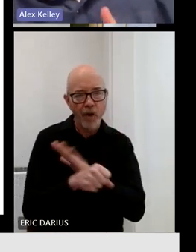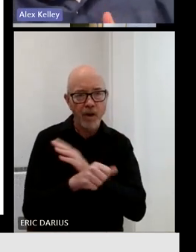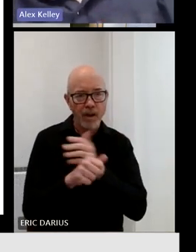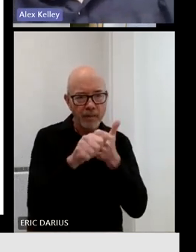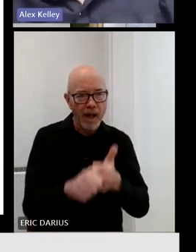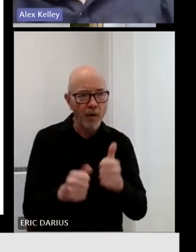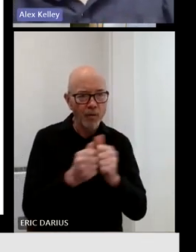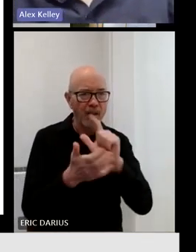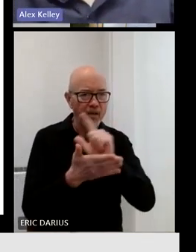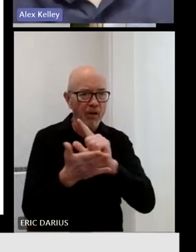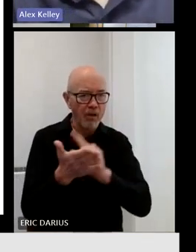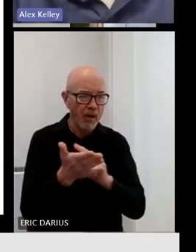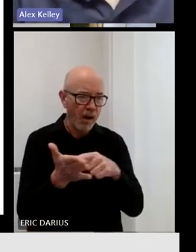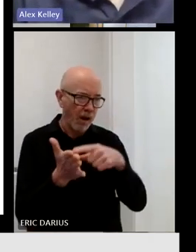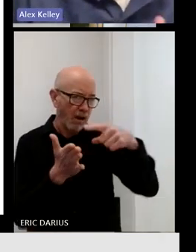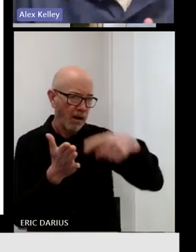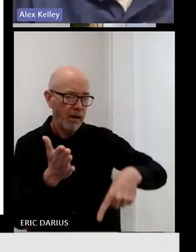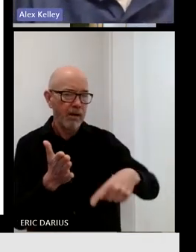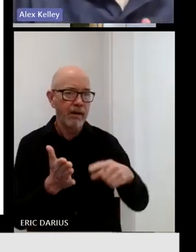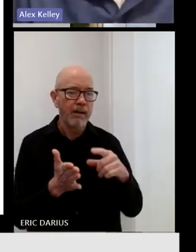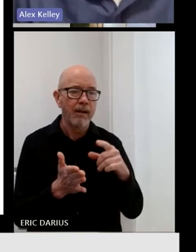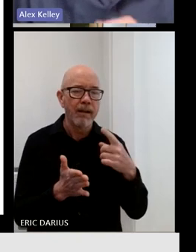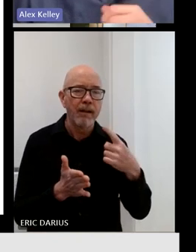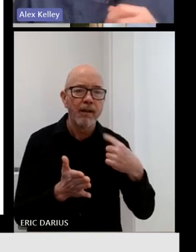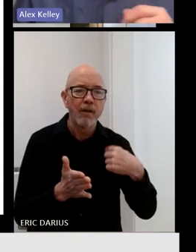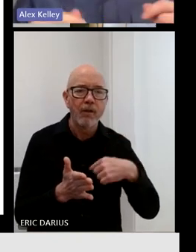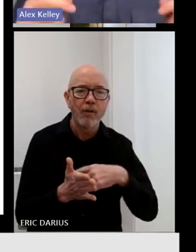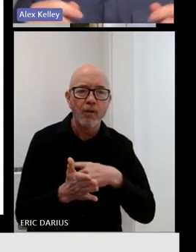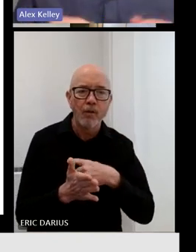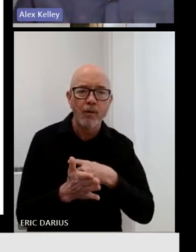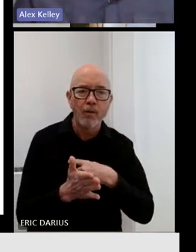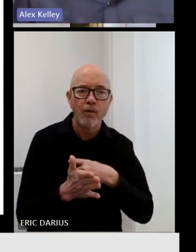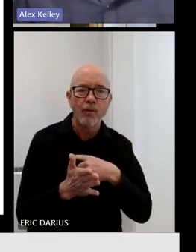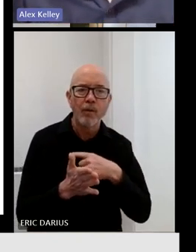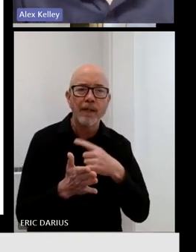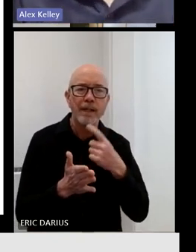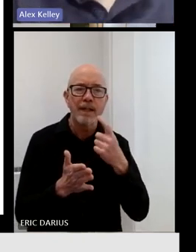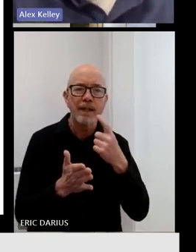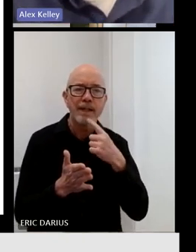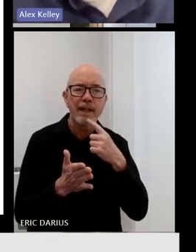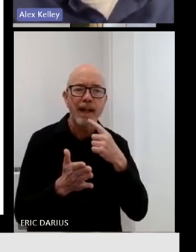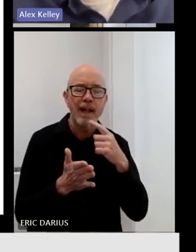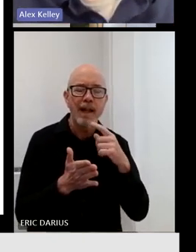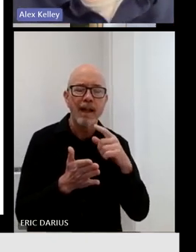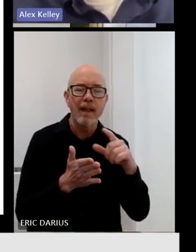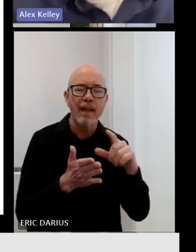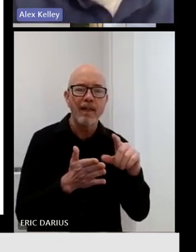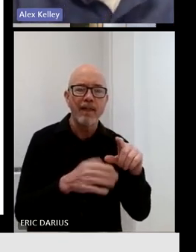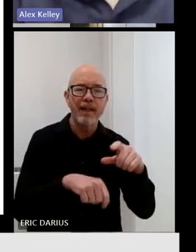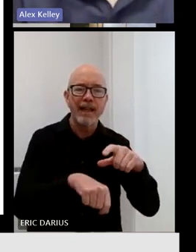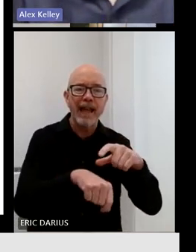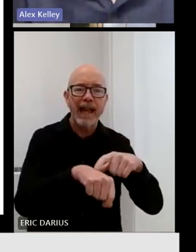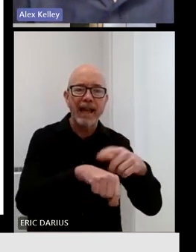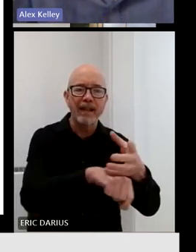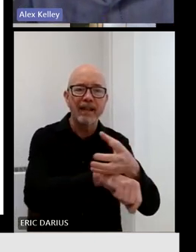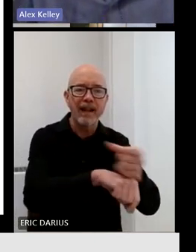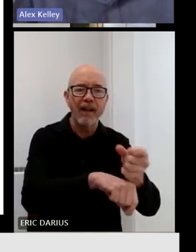Another example that we call it on the plan is that the statutorily mandated end date for the Vermont Community Broadband Board